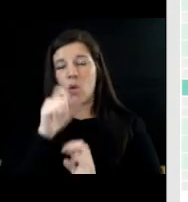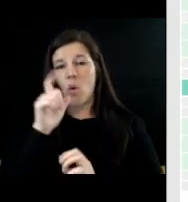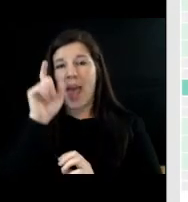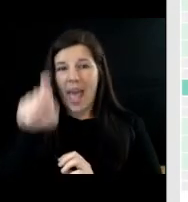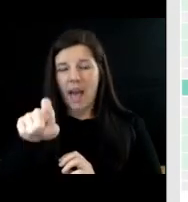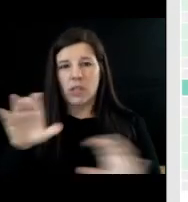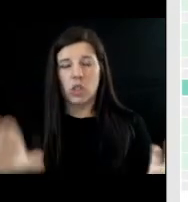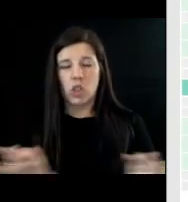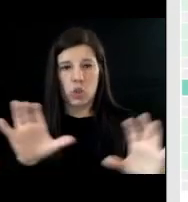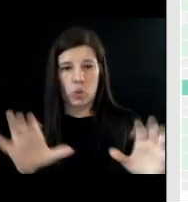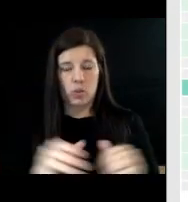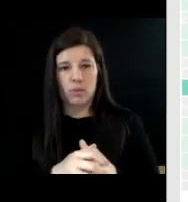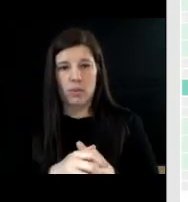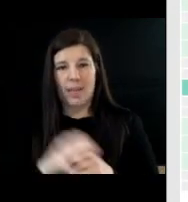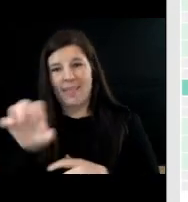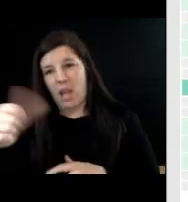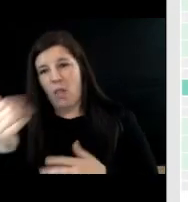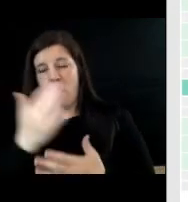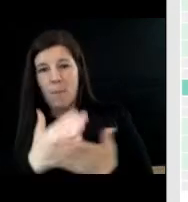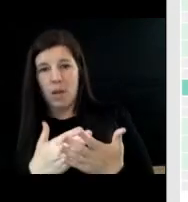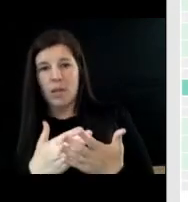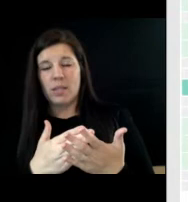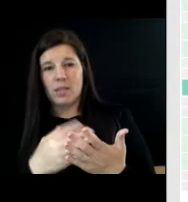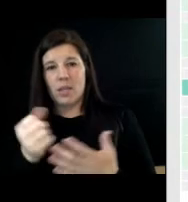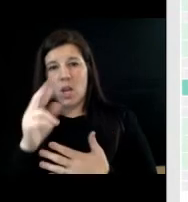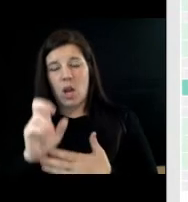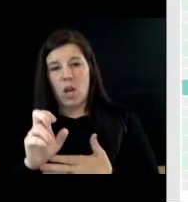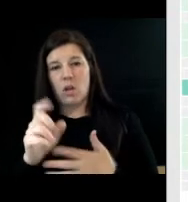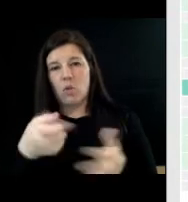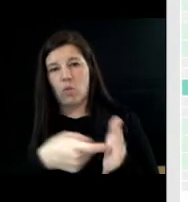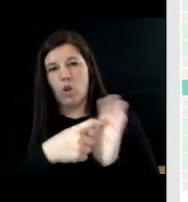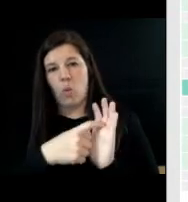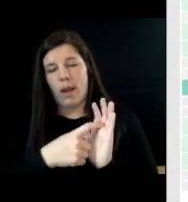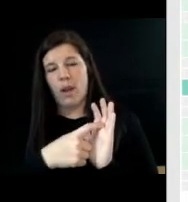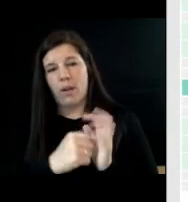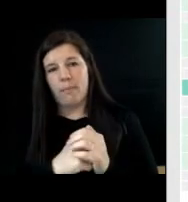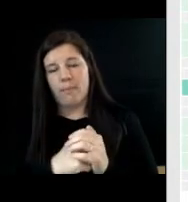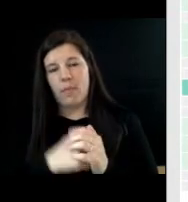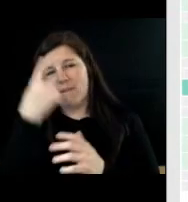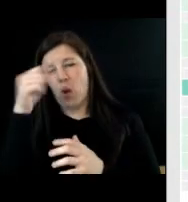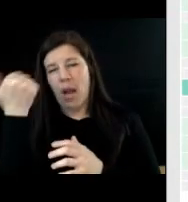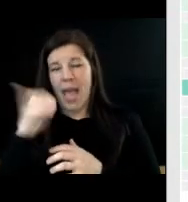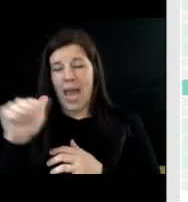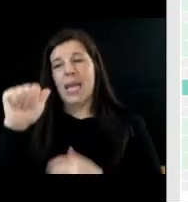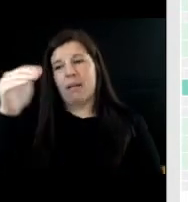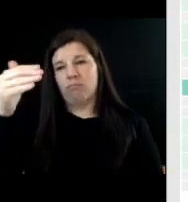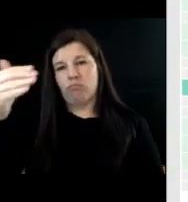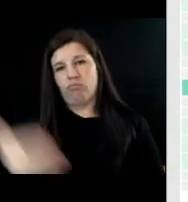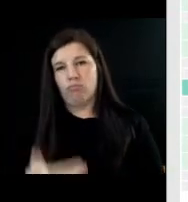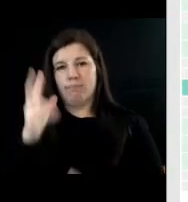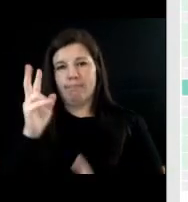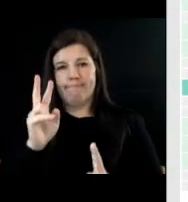the other pieces are somewhat required for any recruitment so